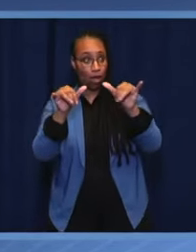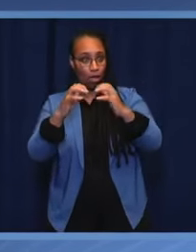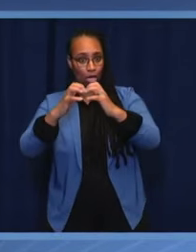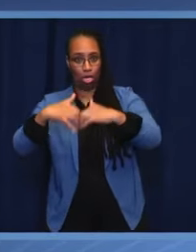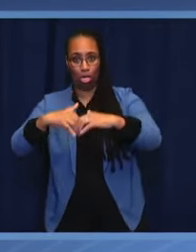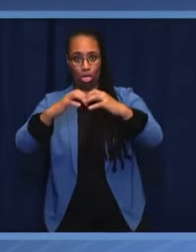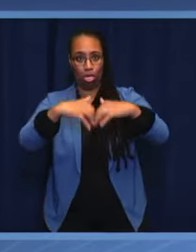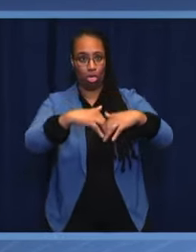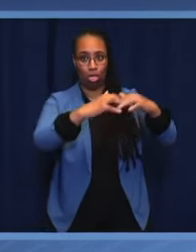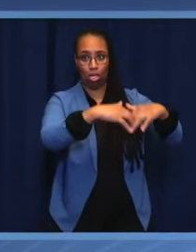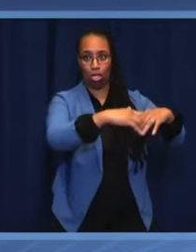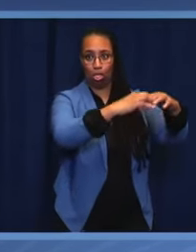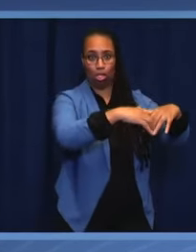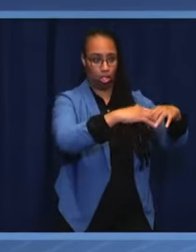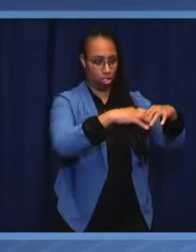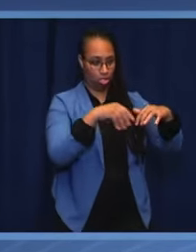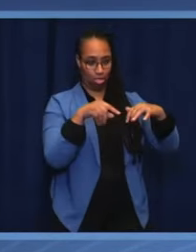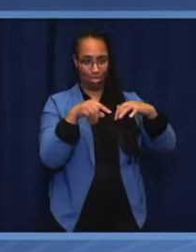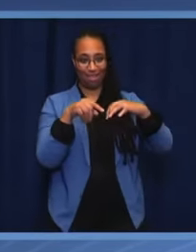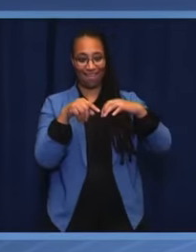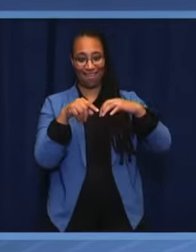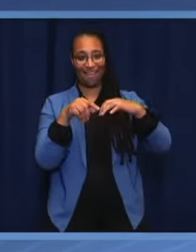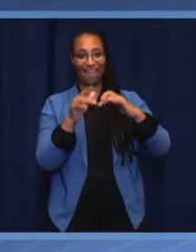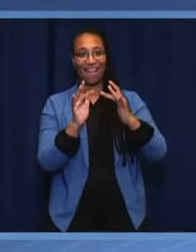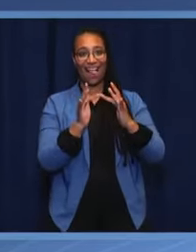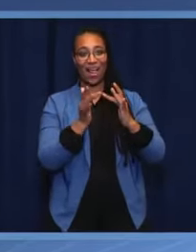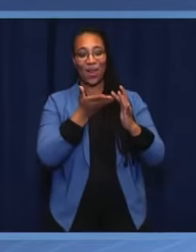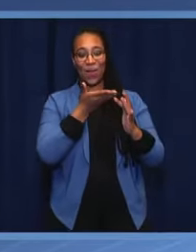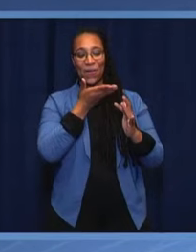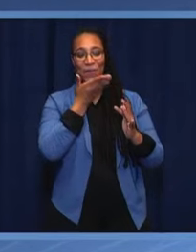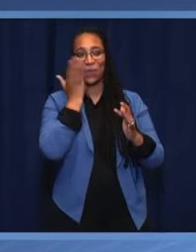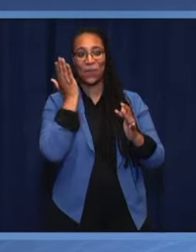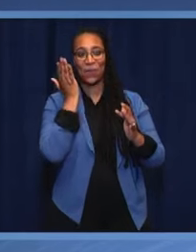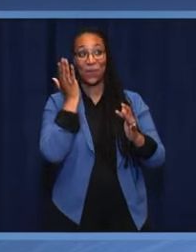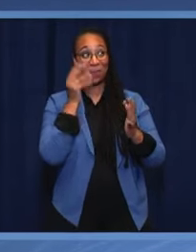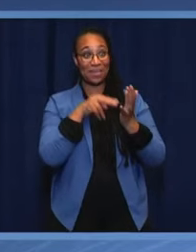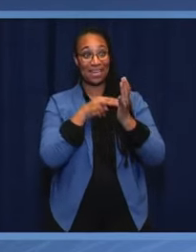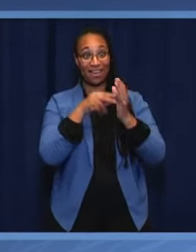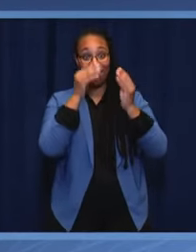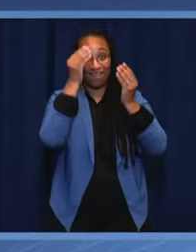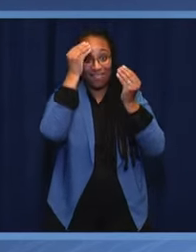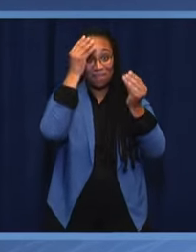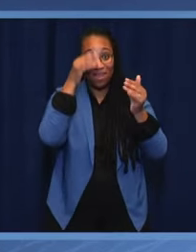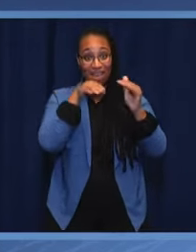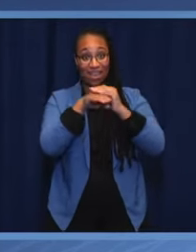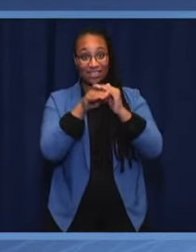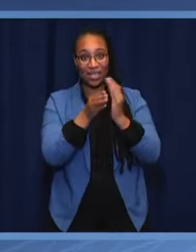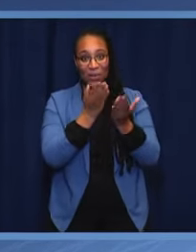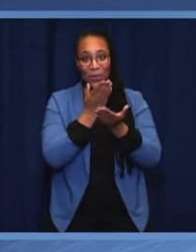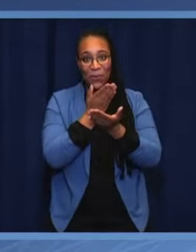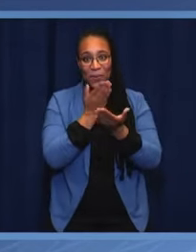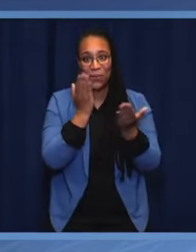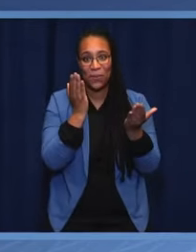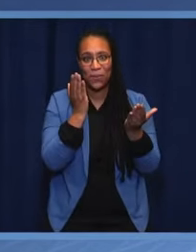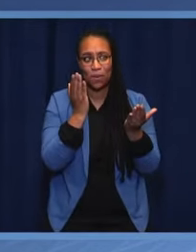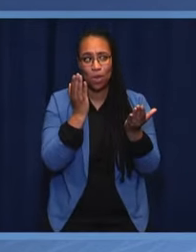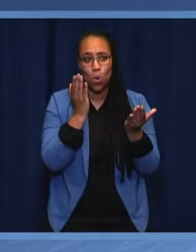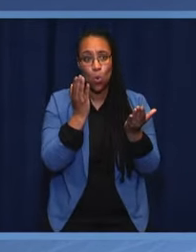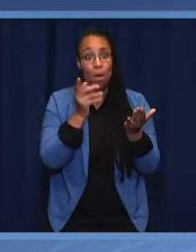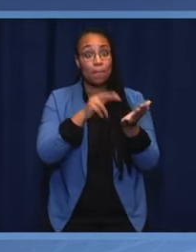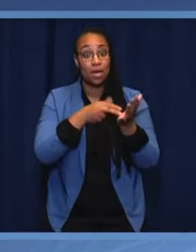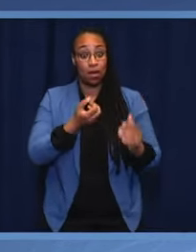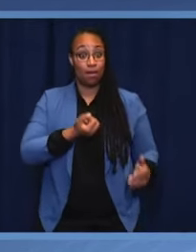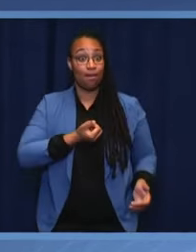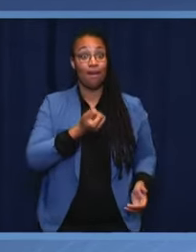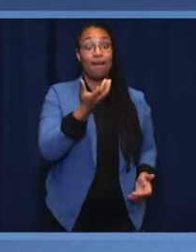control people, to restrict freedom of expression. And even in established democracies, tech